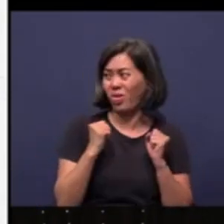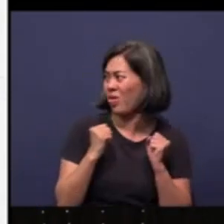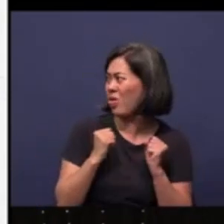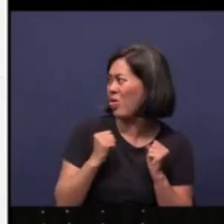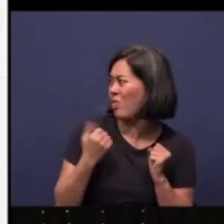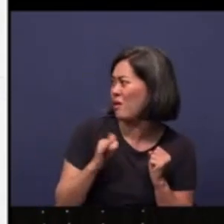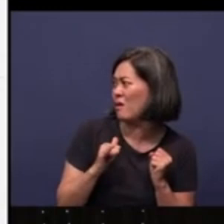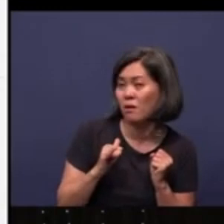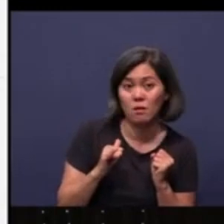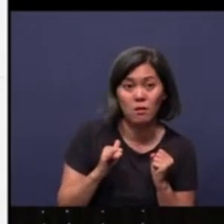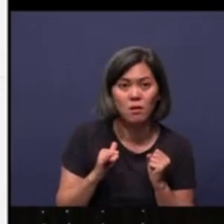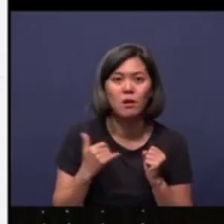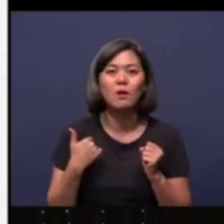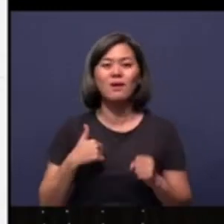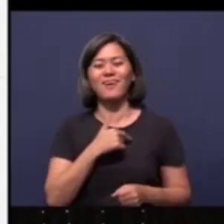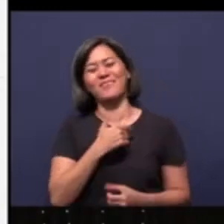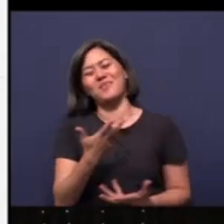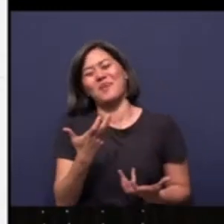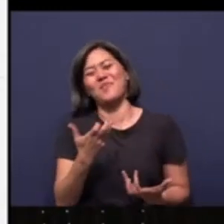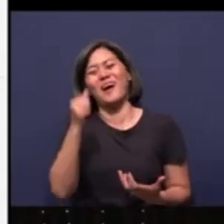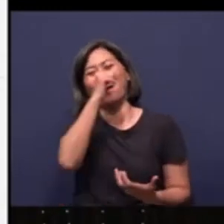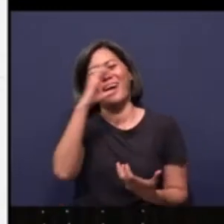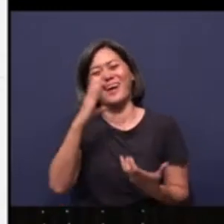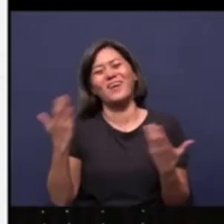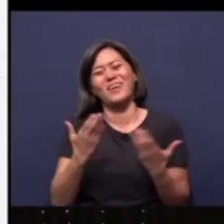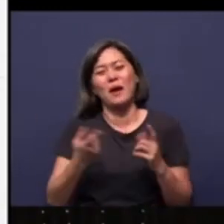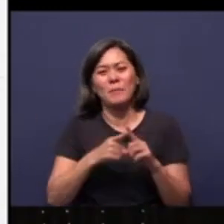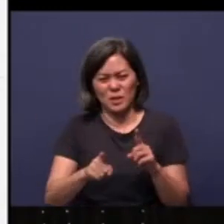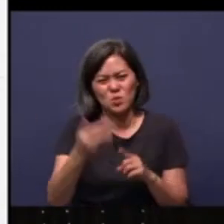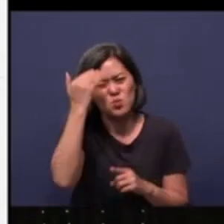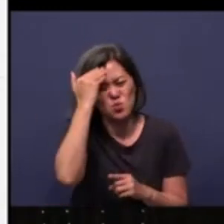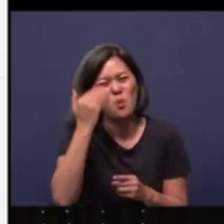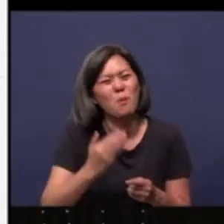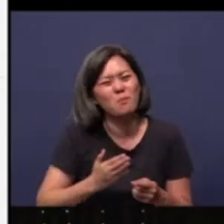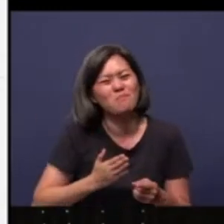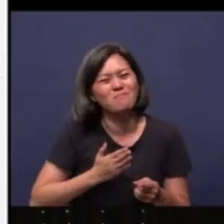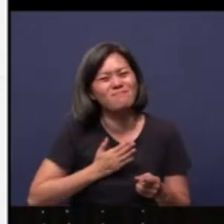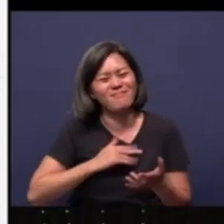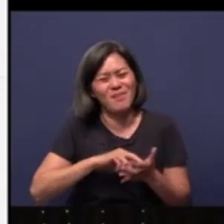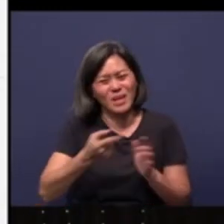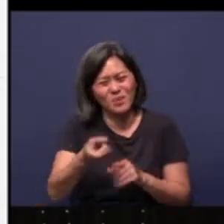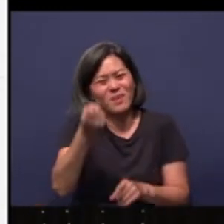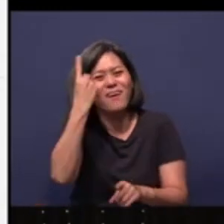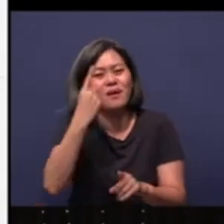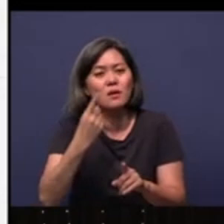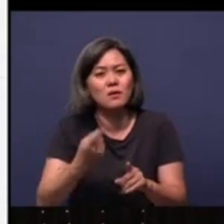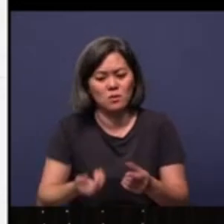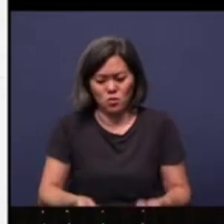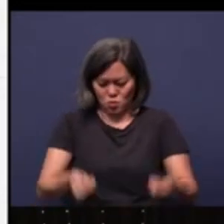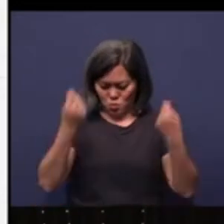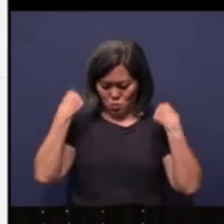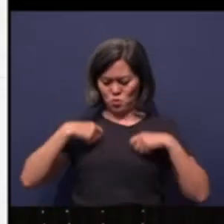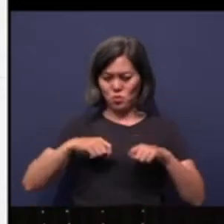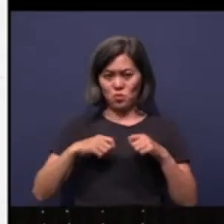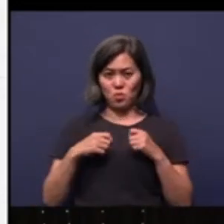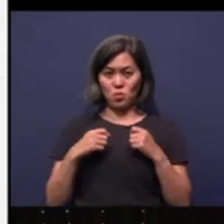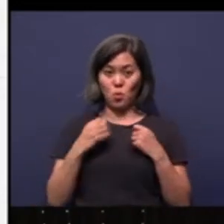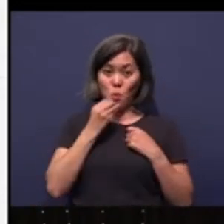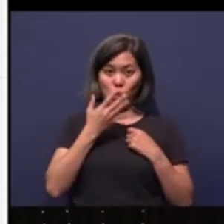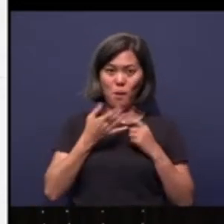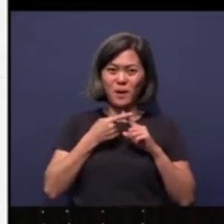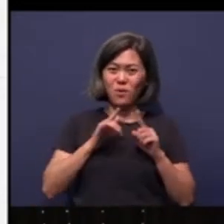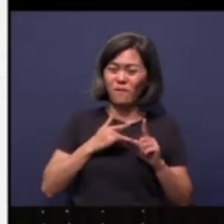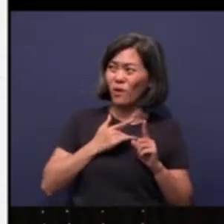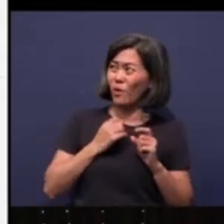you have to reverse that, huh? We want air conditioning here, right? But you know what I mean. You put on clothes to feel warm, but then you still feel very